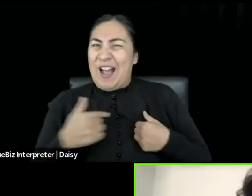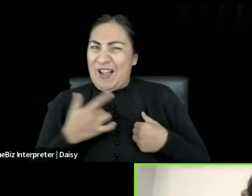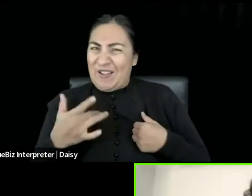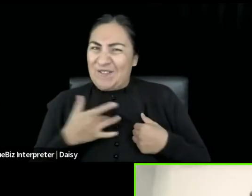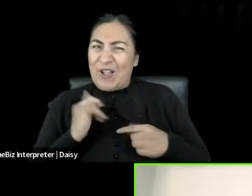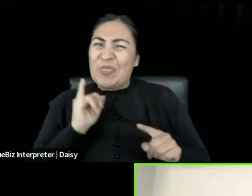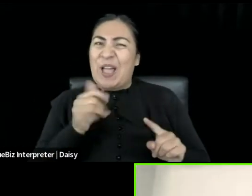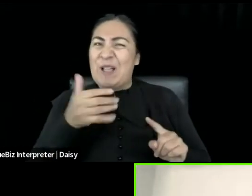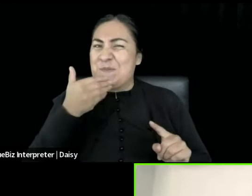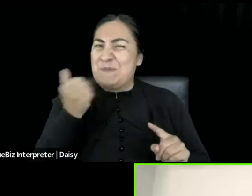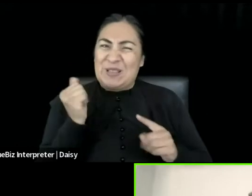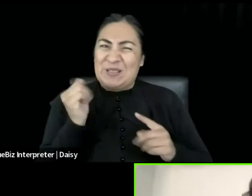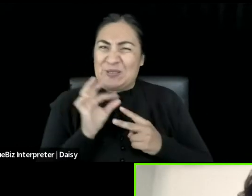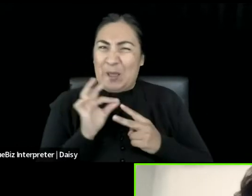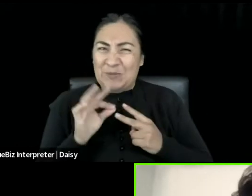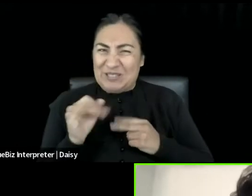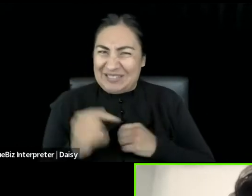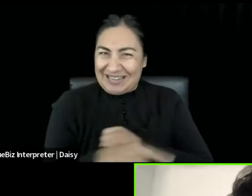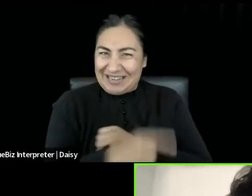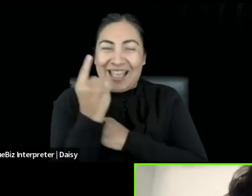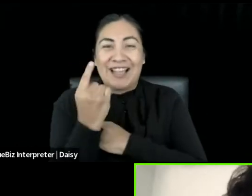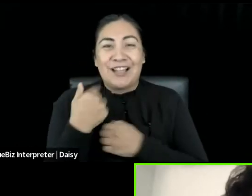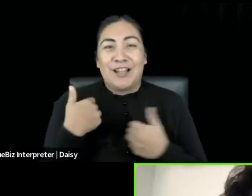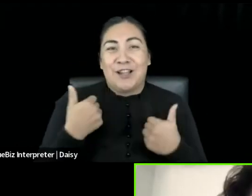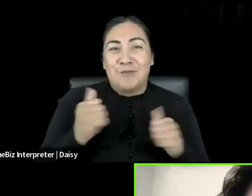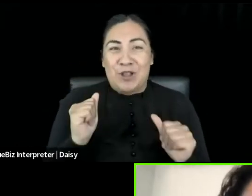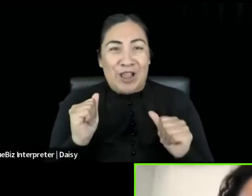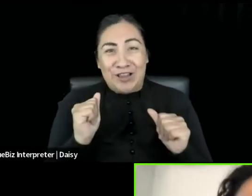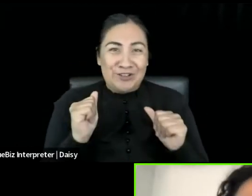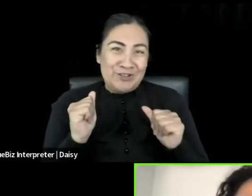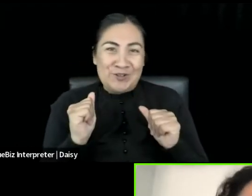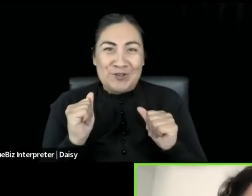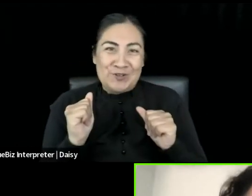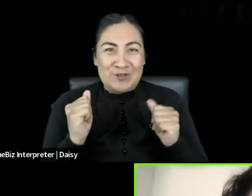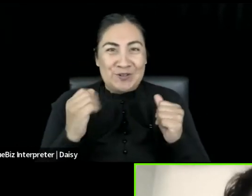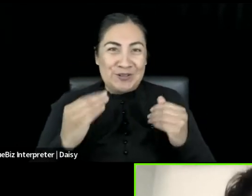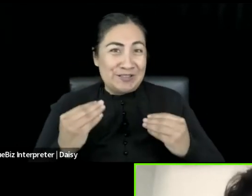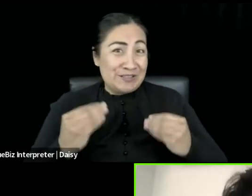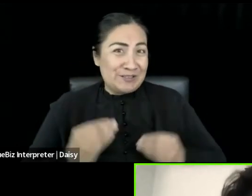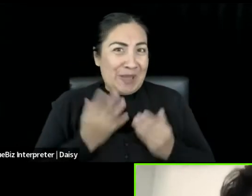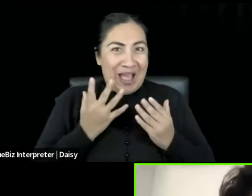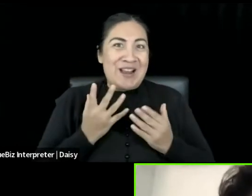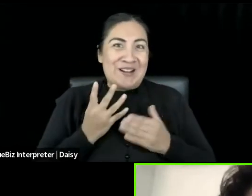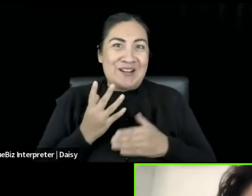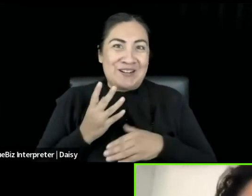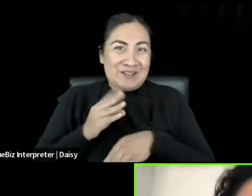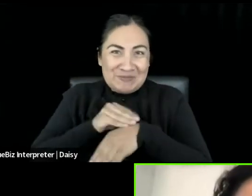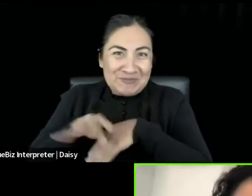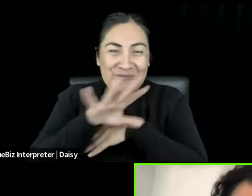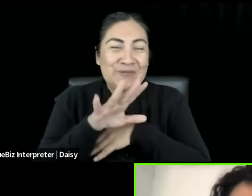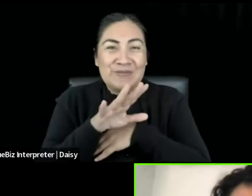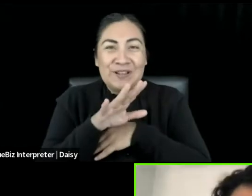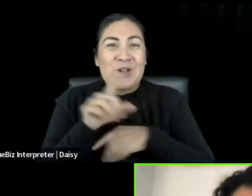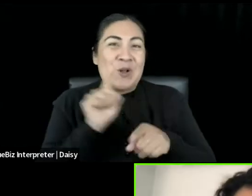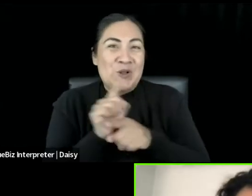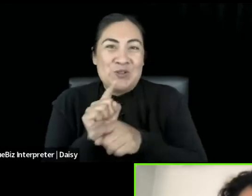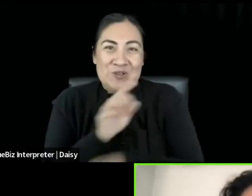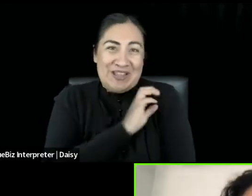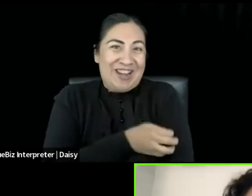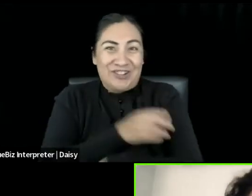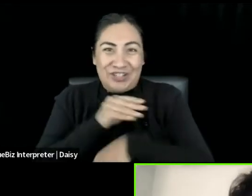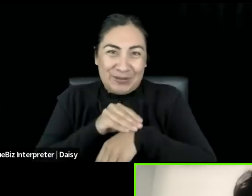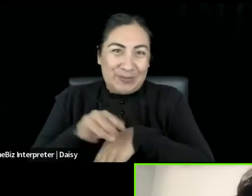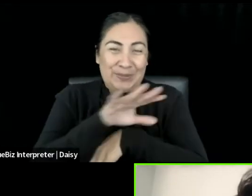today, trying to look to those who inspire and to bring that energy into the space. Um,